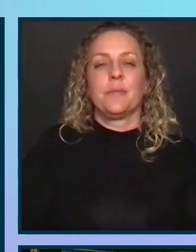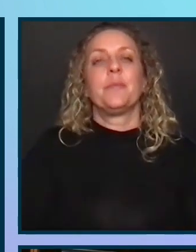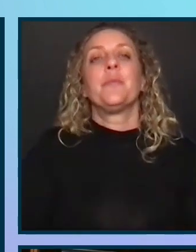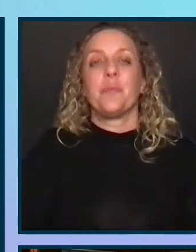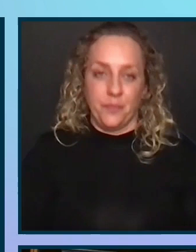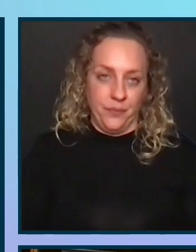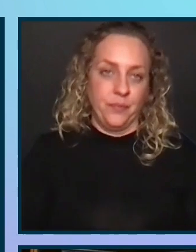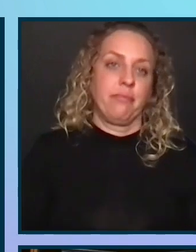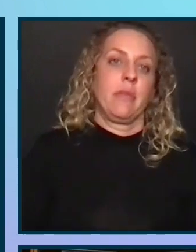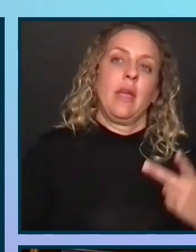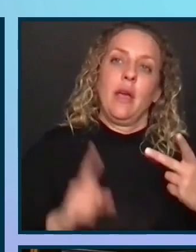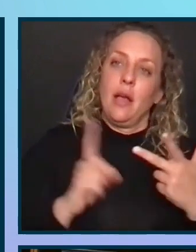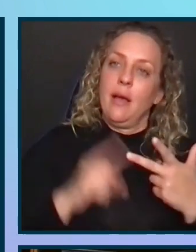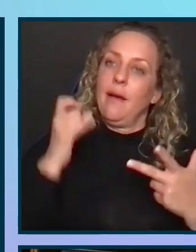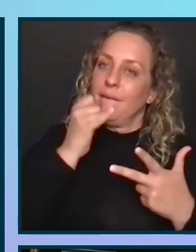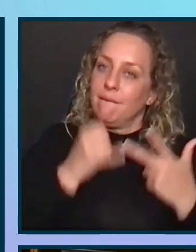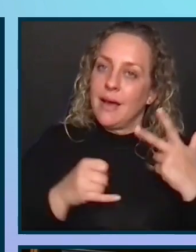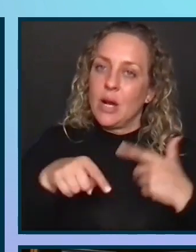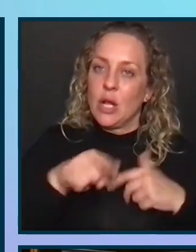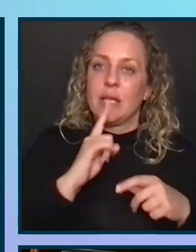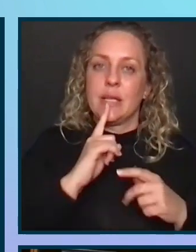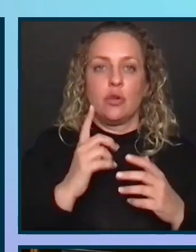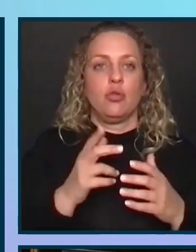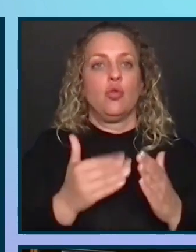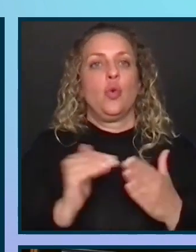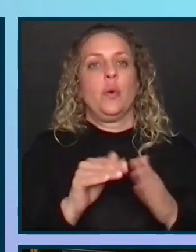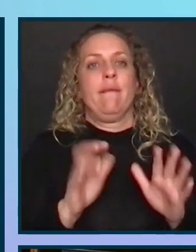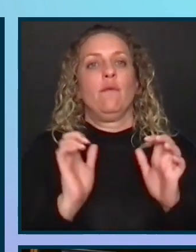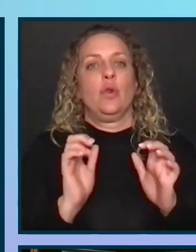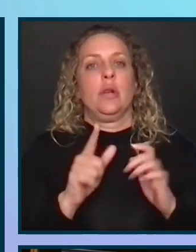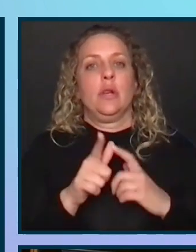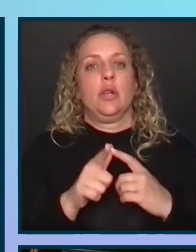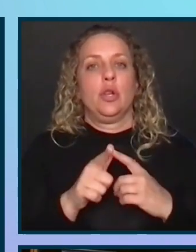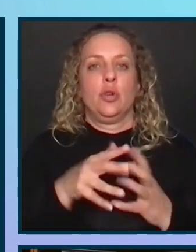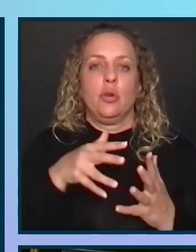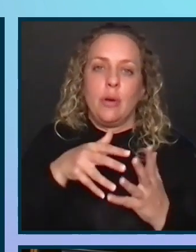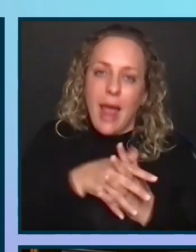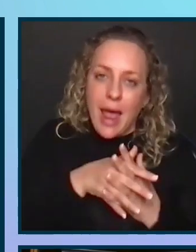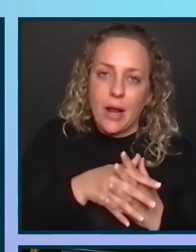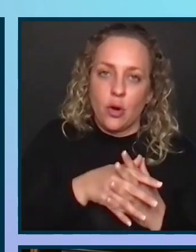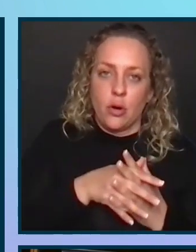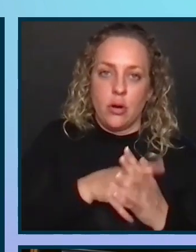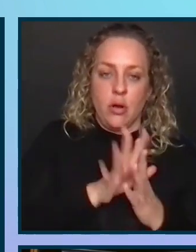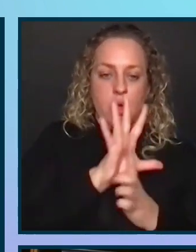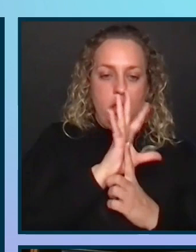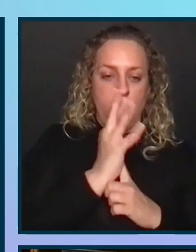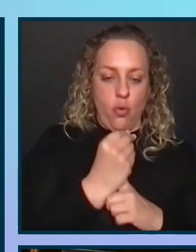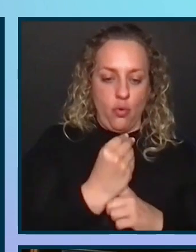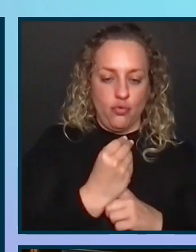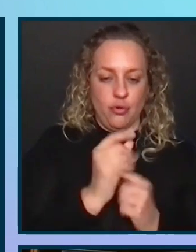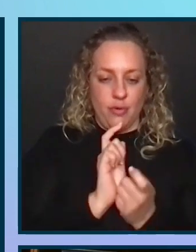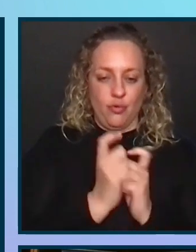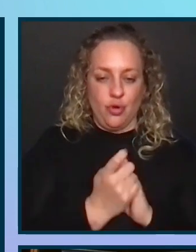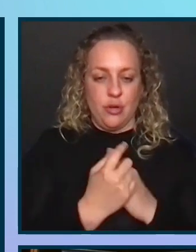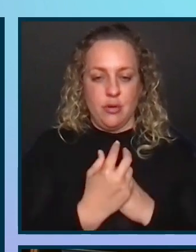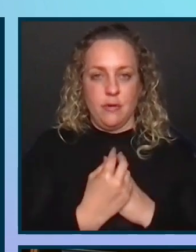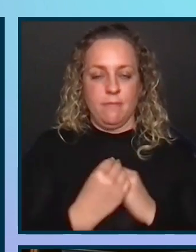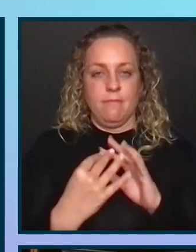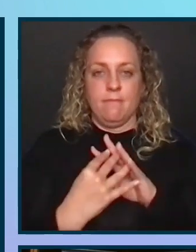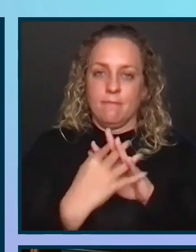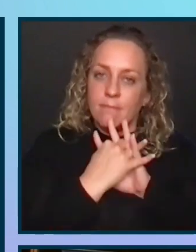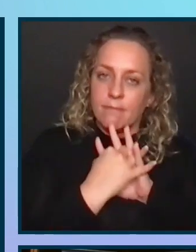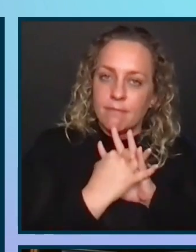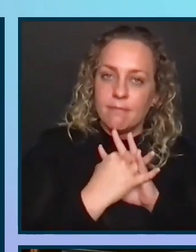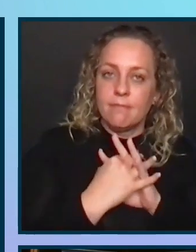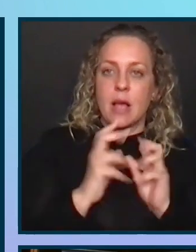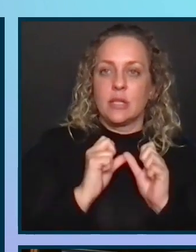The final stage in this model is refreeze. You're anchoring the changes into the culture. You'll develop ways to sustain the